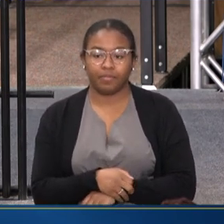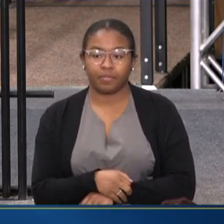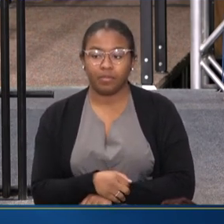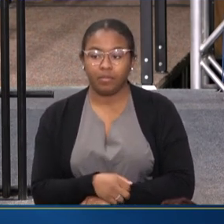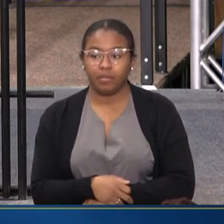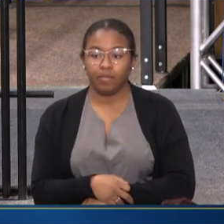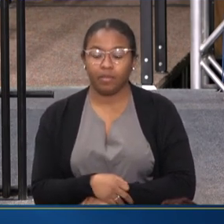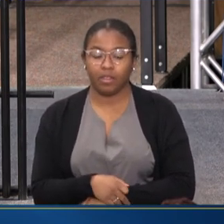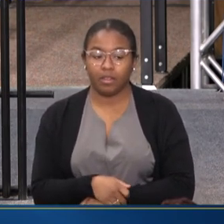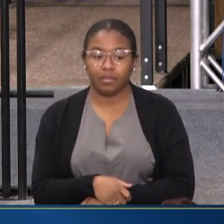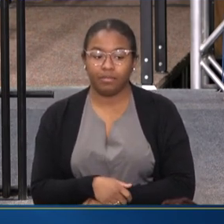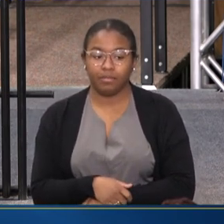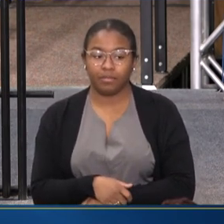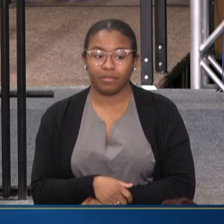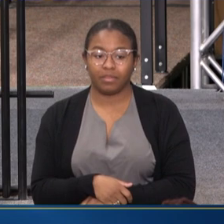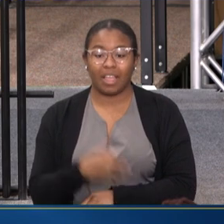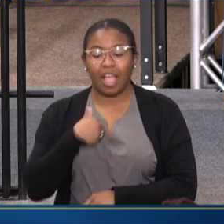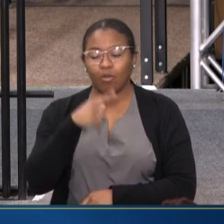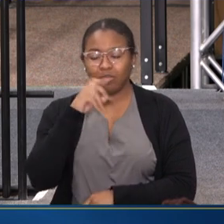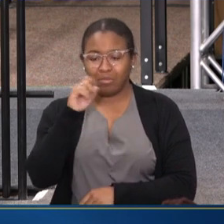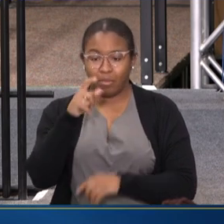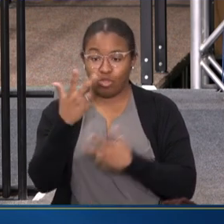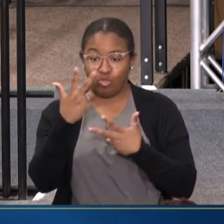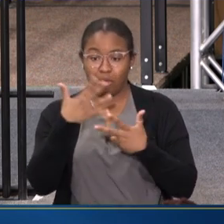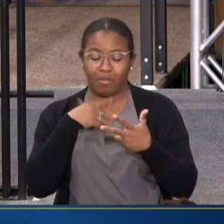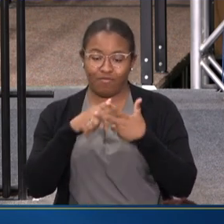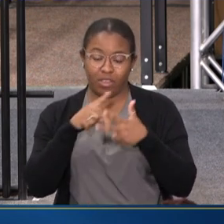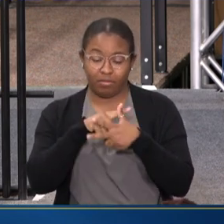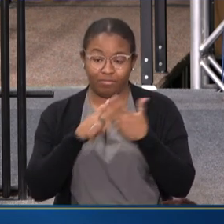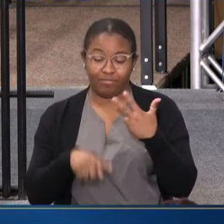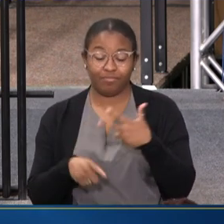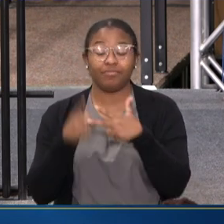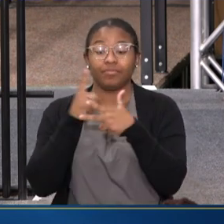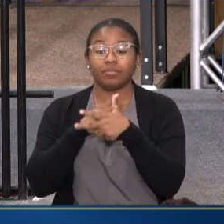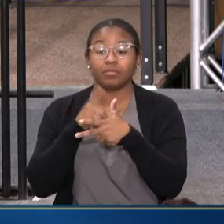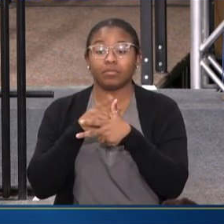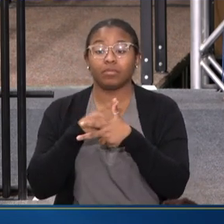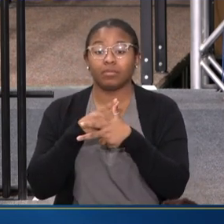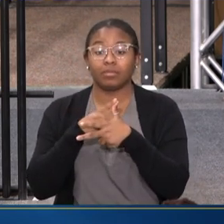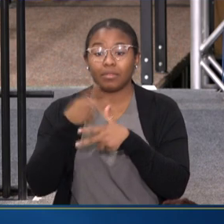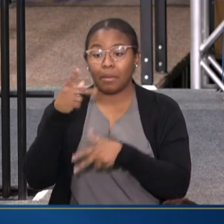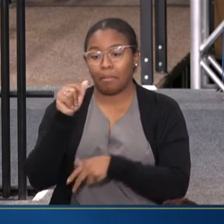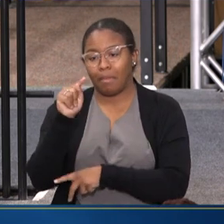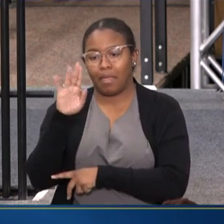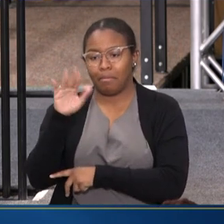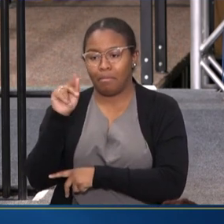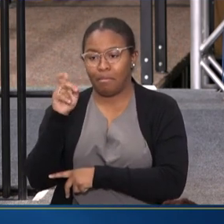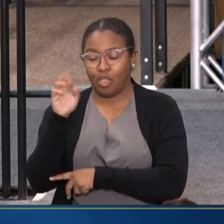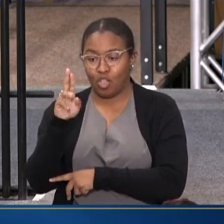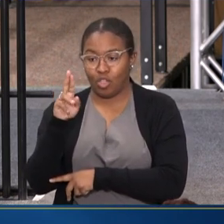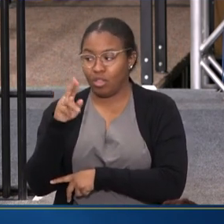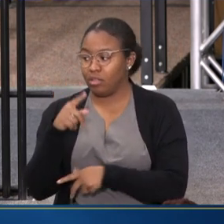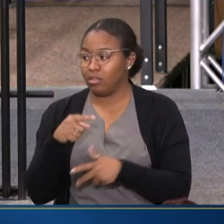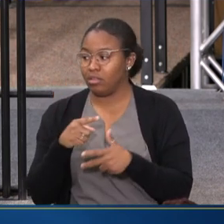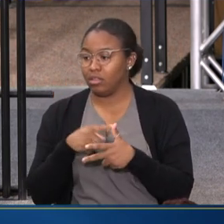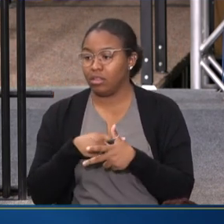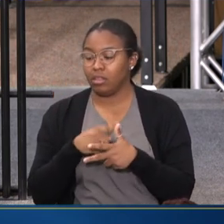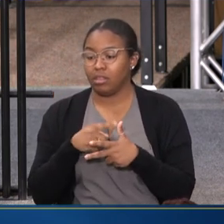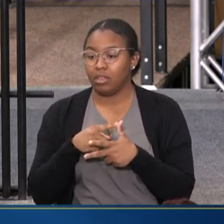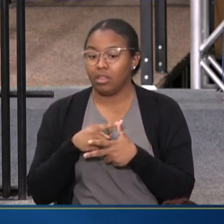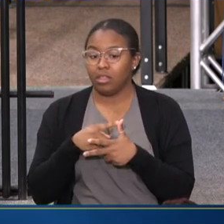I WANT TO TELL YOU ABOUT THREE OF MY FRIENDS. ONE PAT BAKER WHO